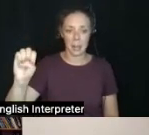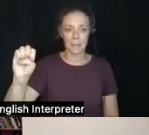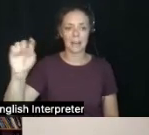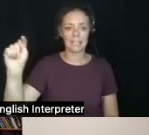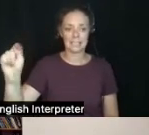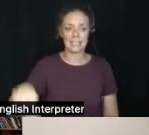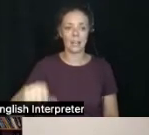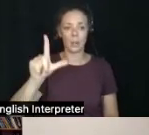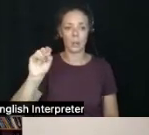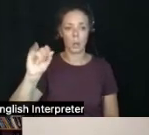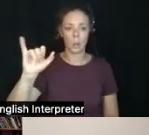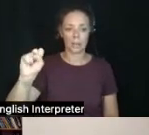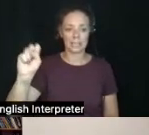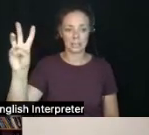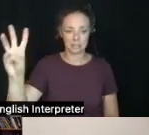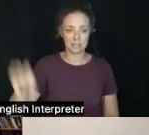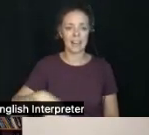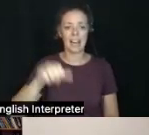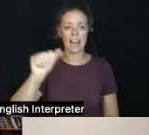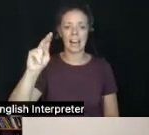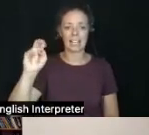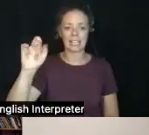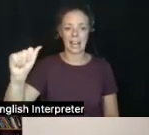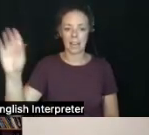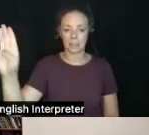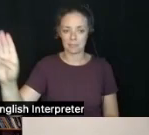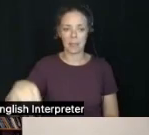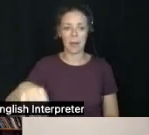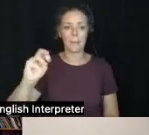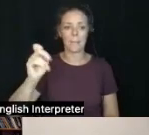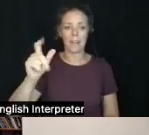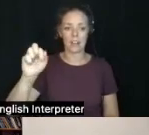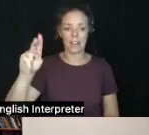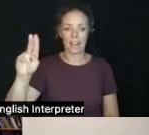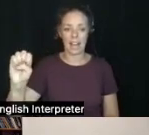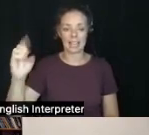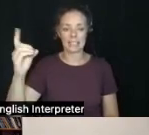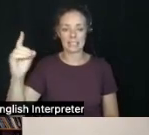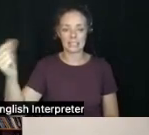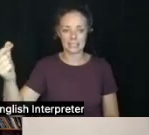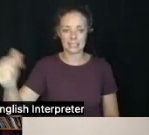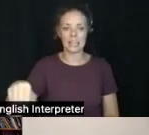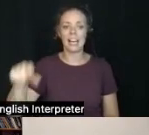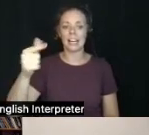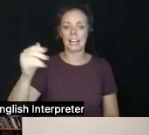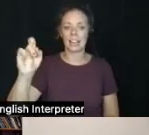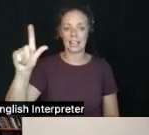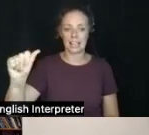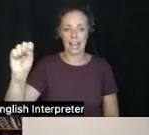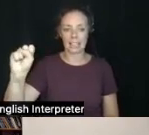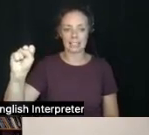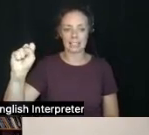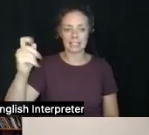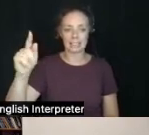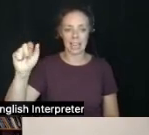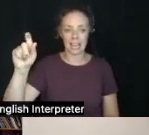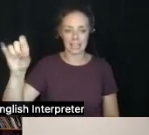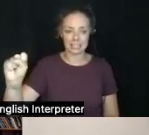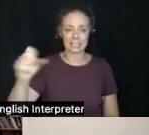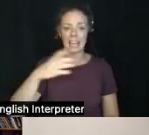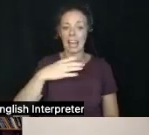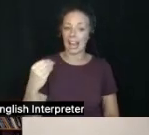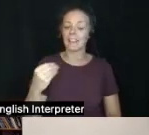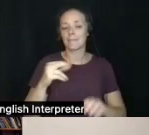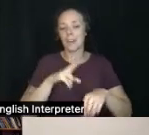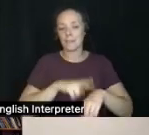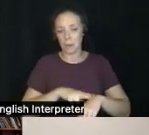Marianne Dornice Goldman, Galina Sakes, the Massachusetts Cultural Council Festival and Programs